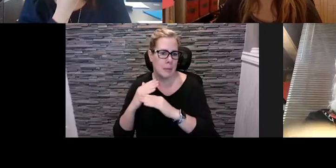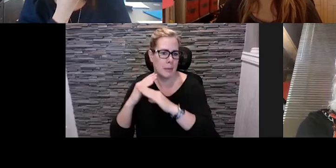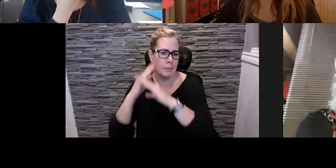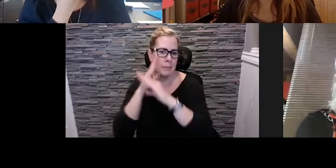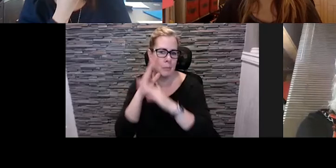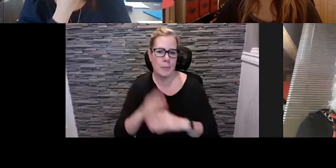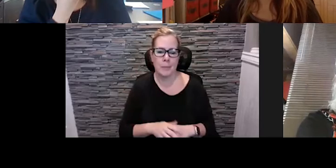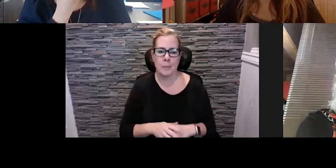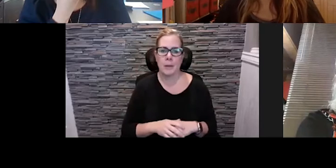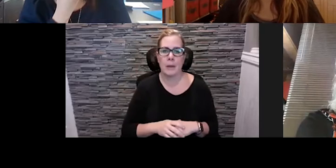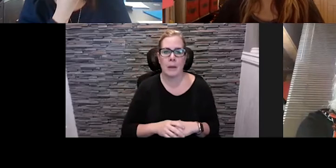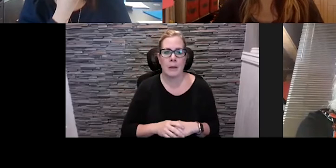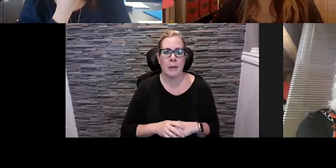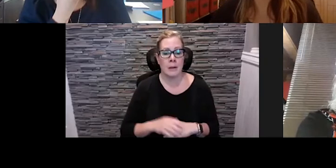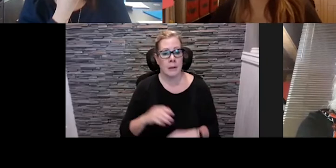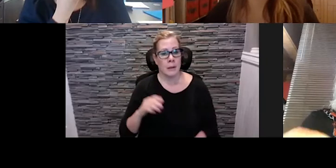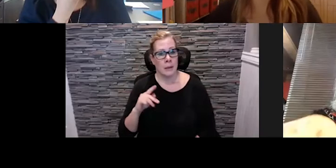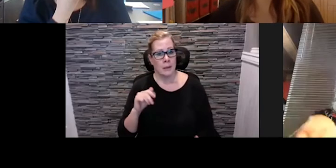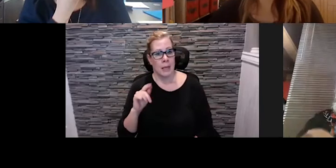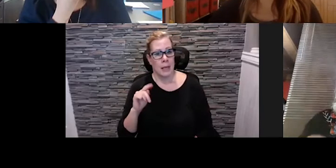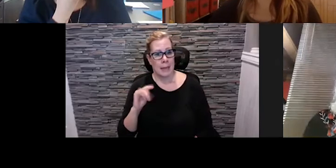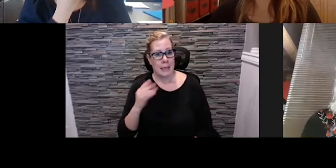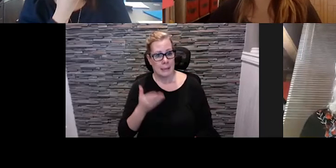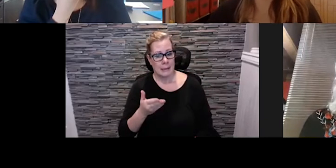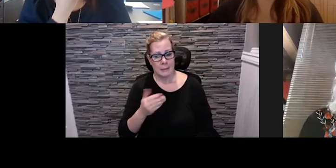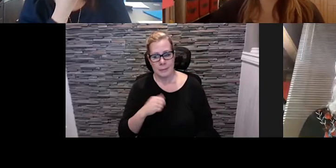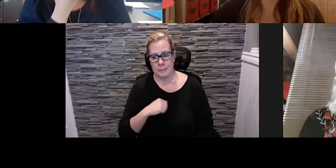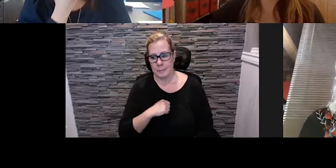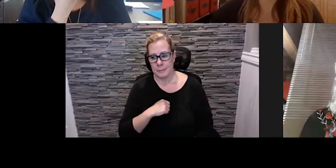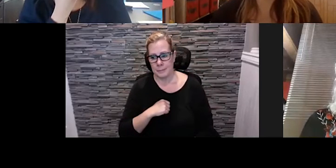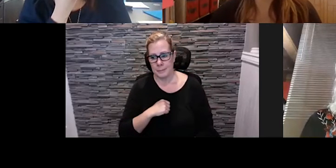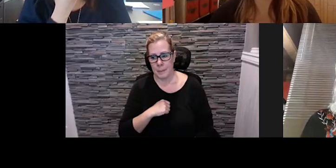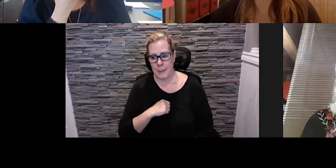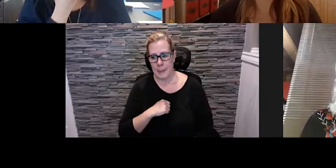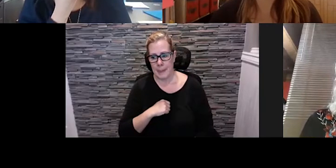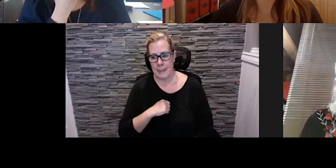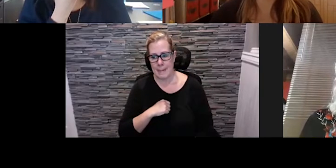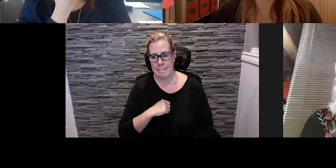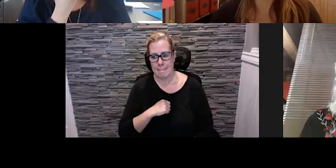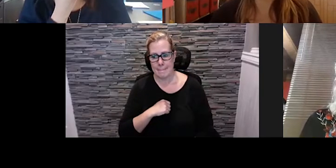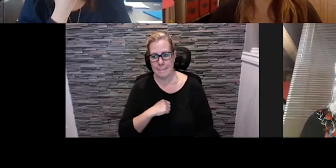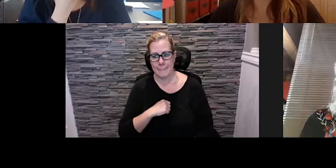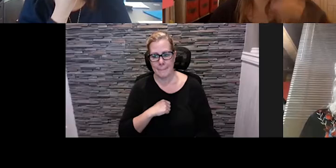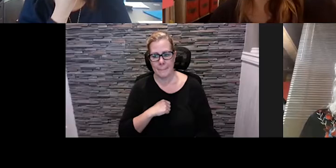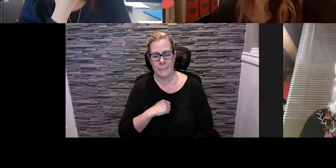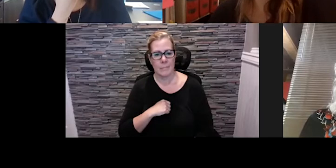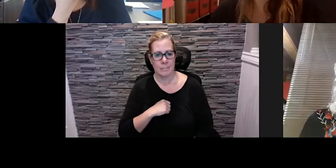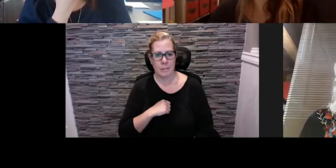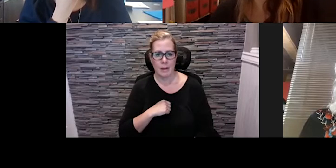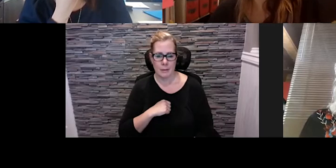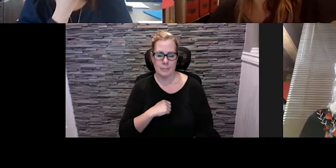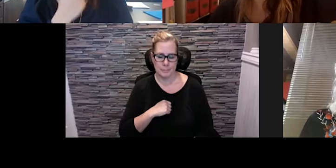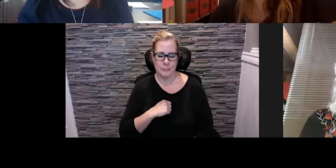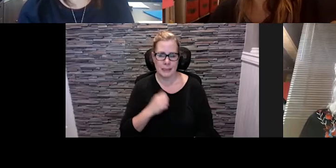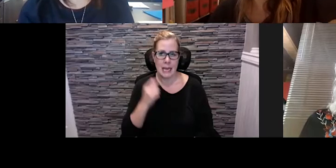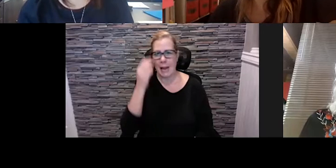patty um these aren't so much things that i've seen but you know when patty sits up and what are the things